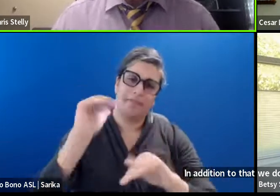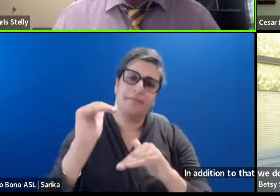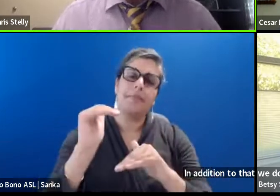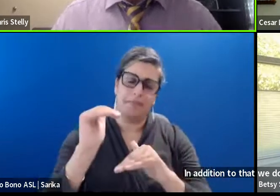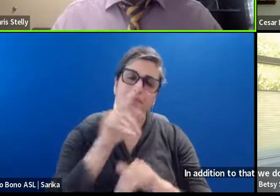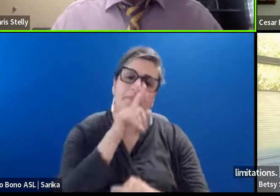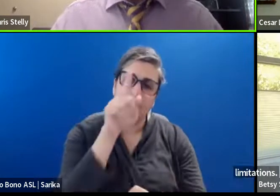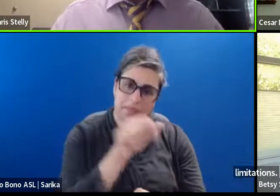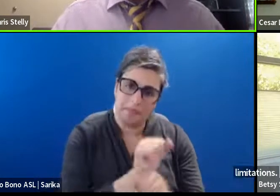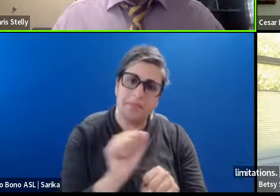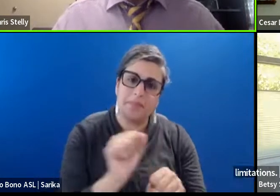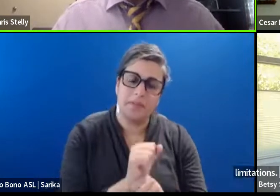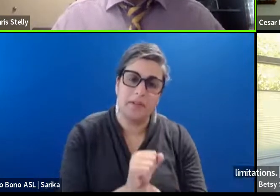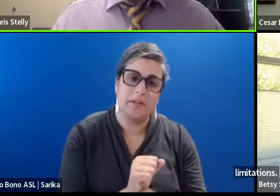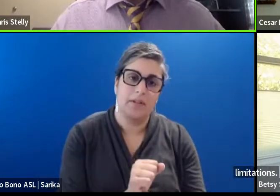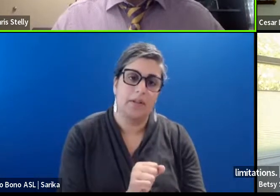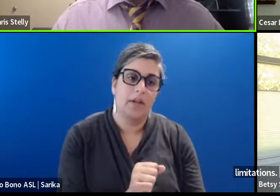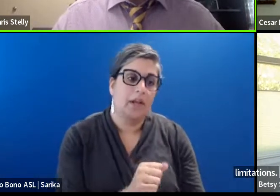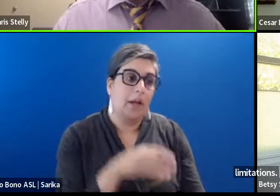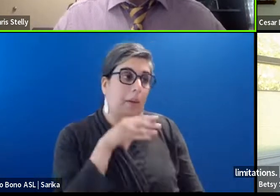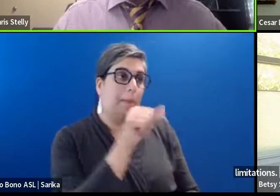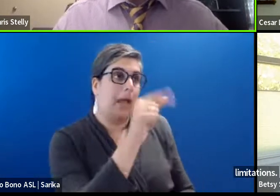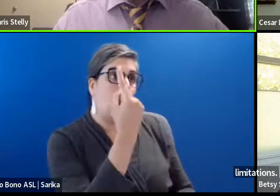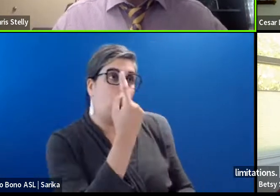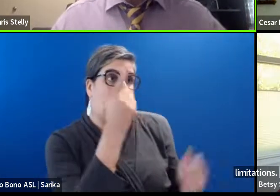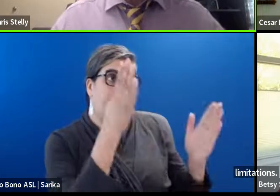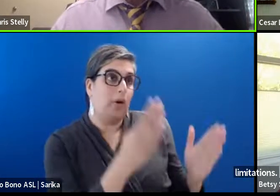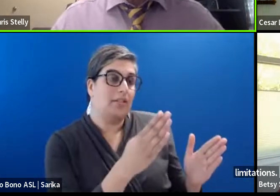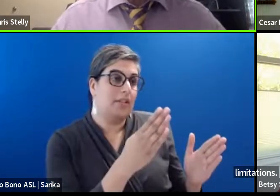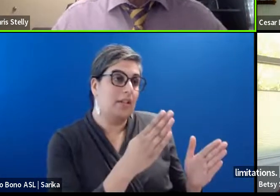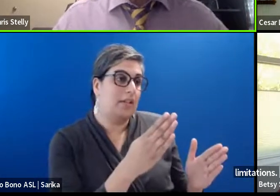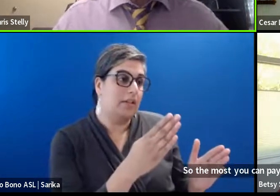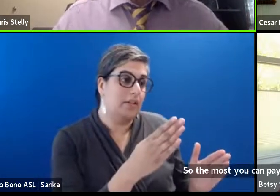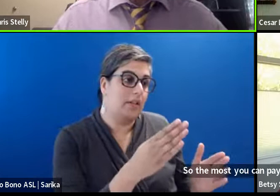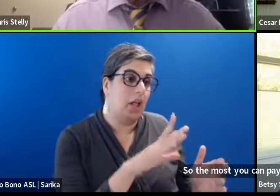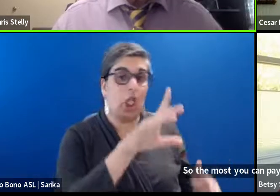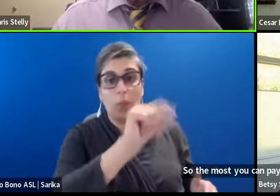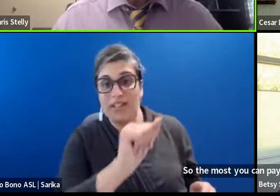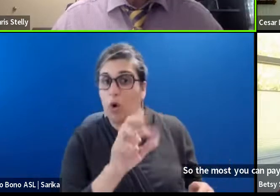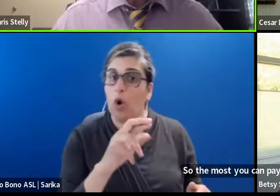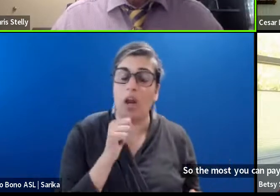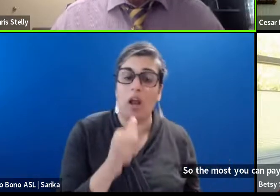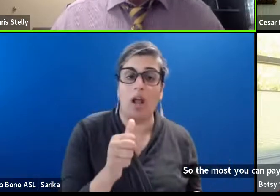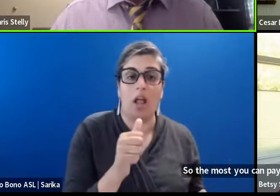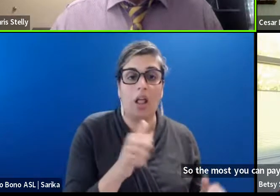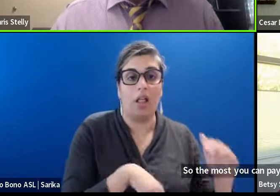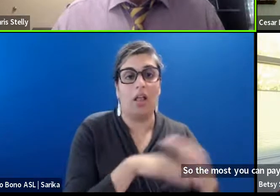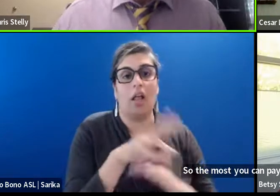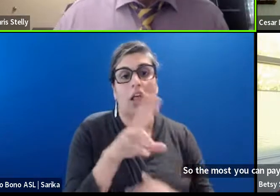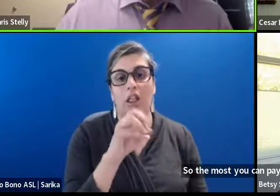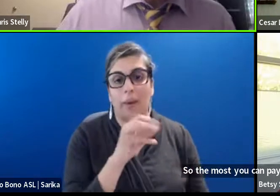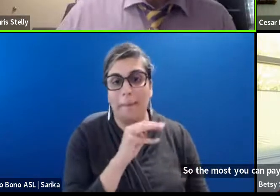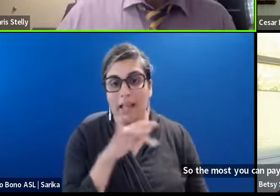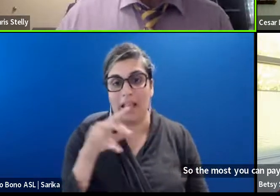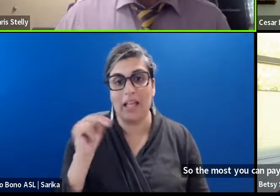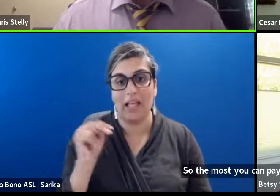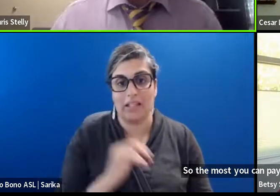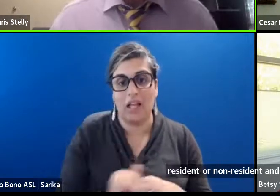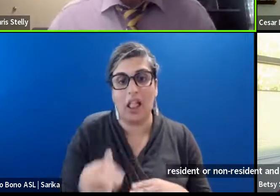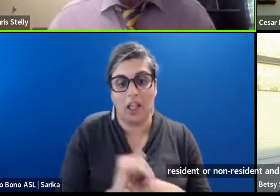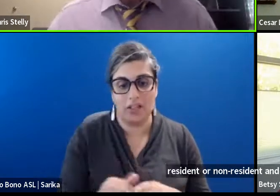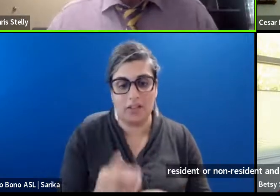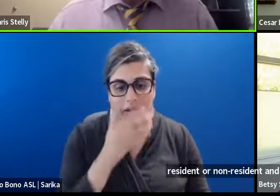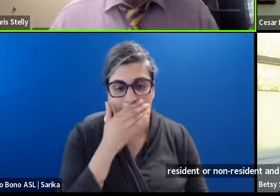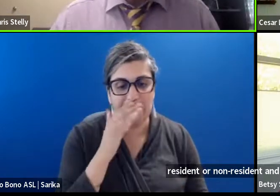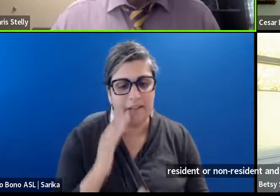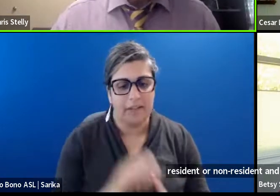pay. One. Person. Resident or non resident. And get credits. Is $3 million. So that. That covers.